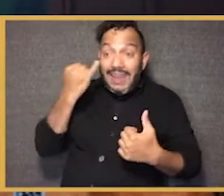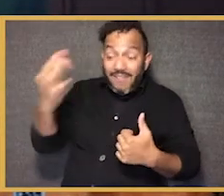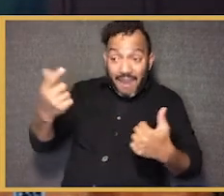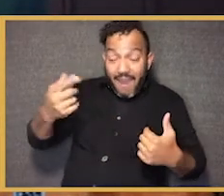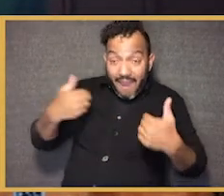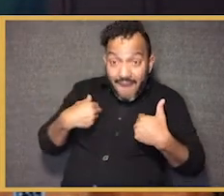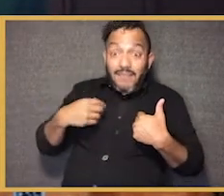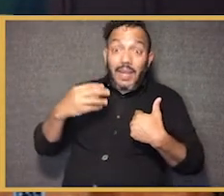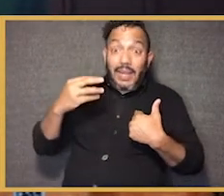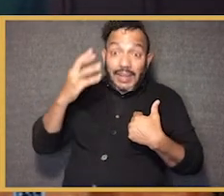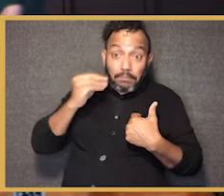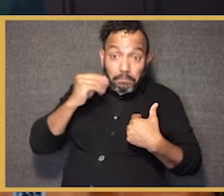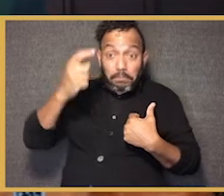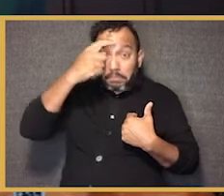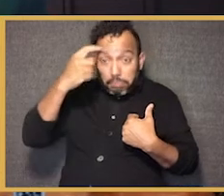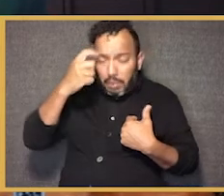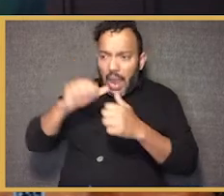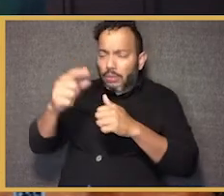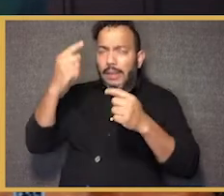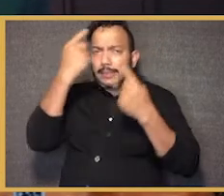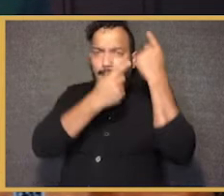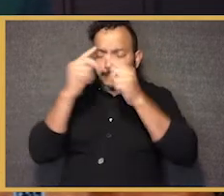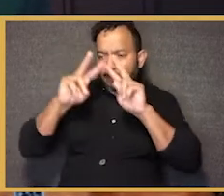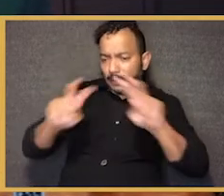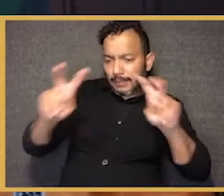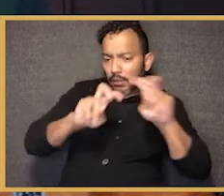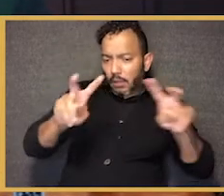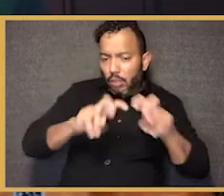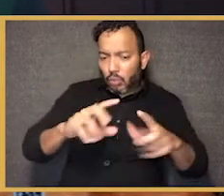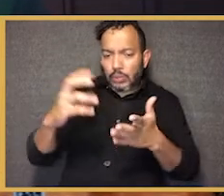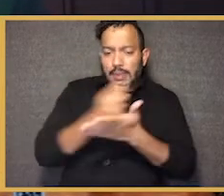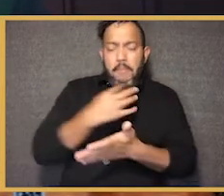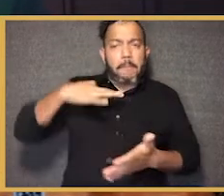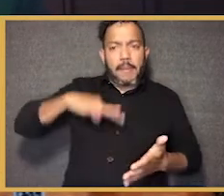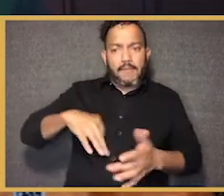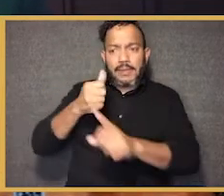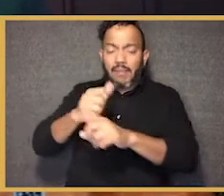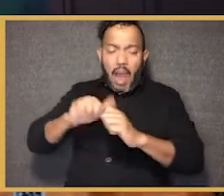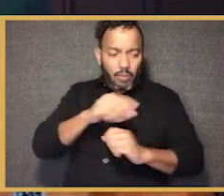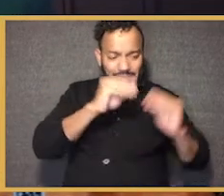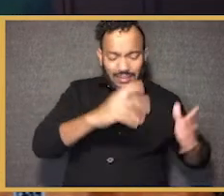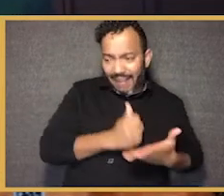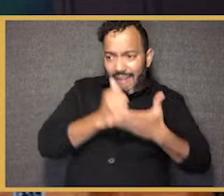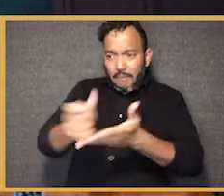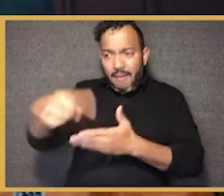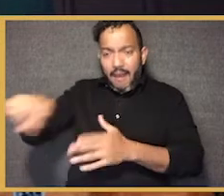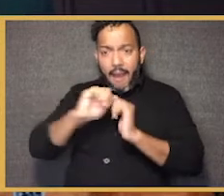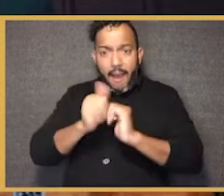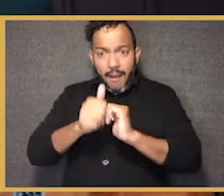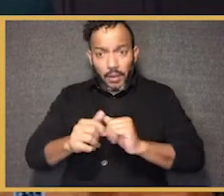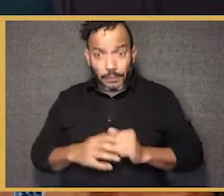traumatic experiences they've had and also find ways to move forward productively in their lives.